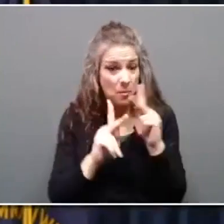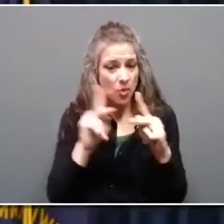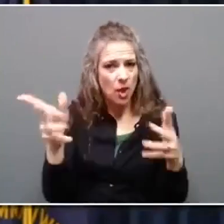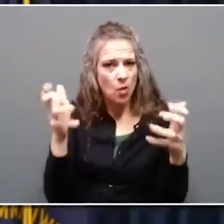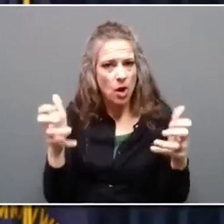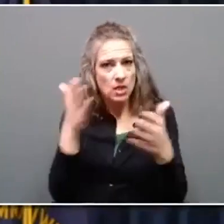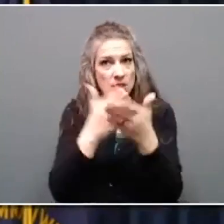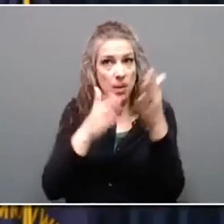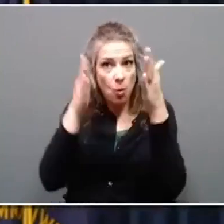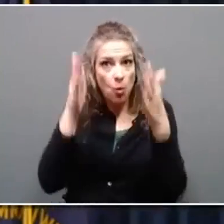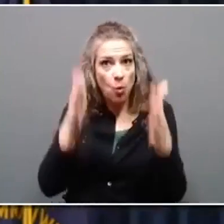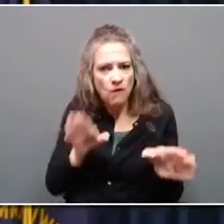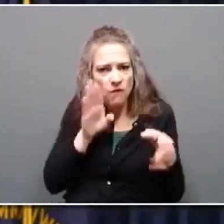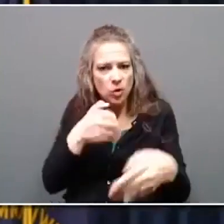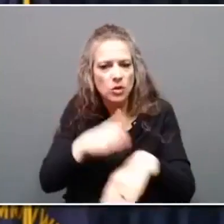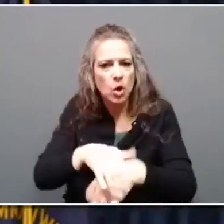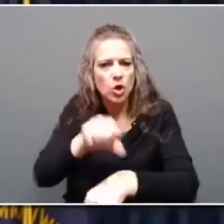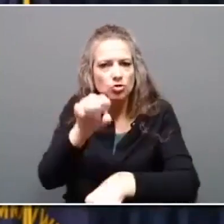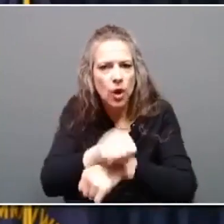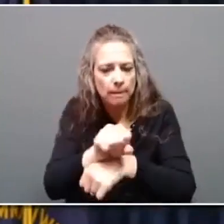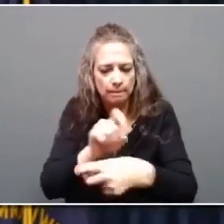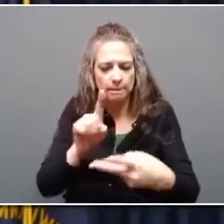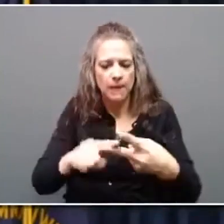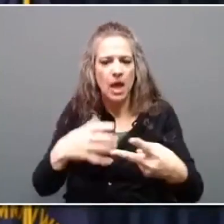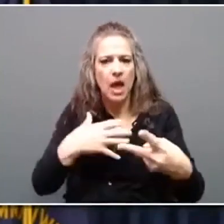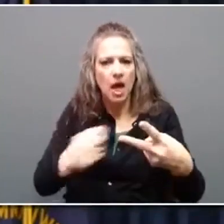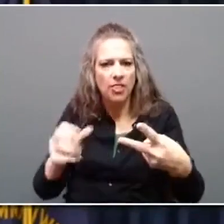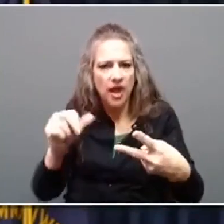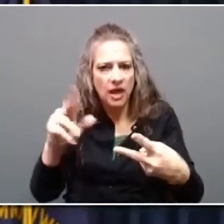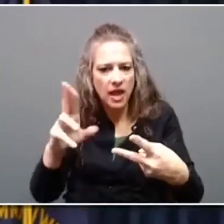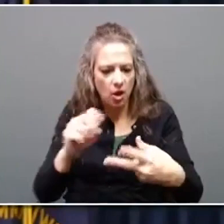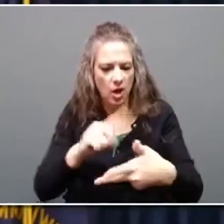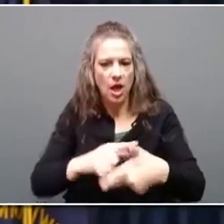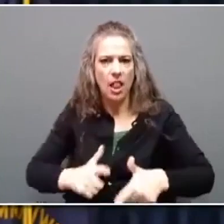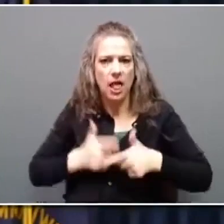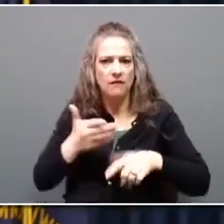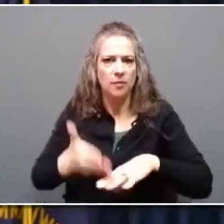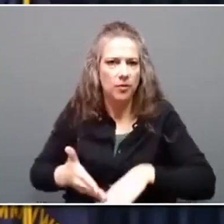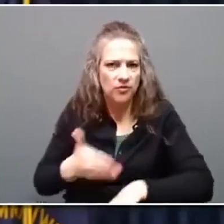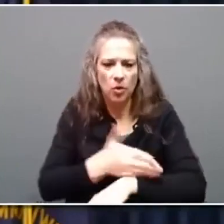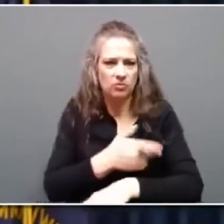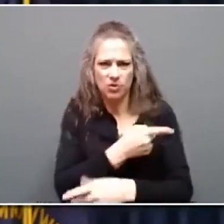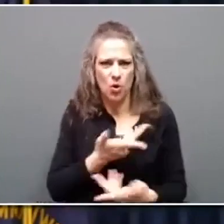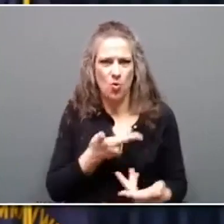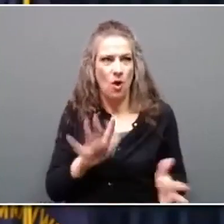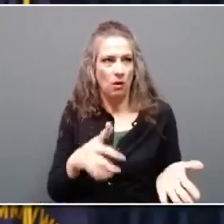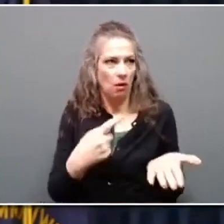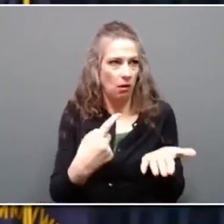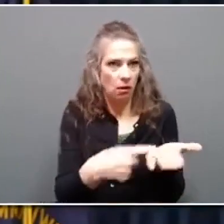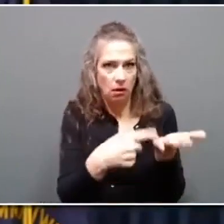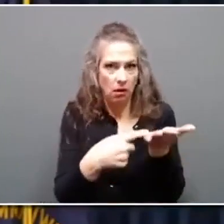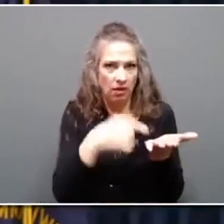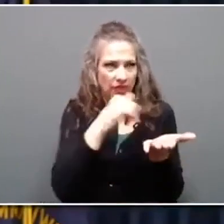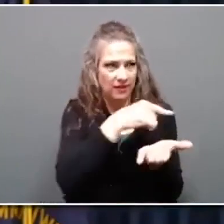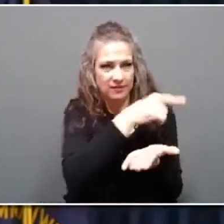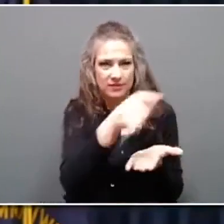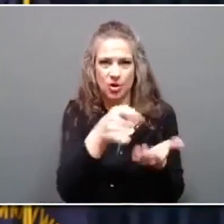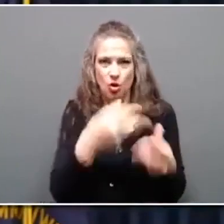jobs and health care and moving their life forward, not on all those things that pull us apart.